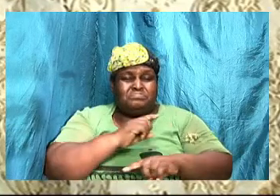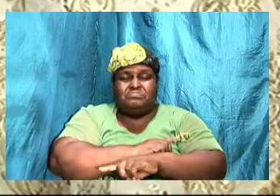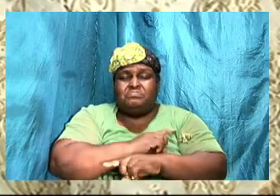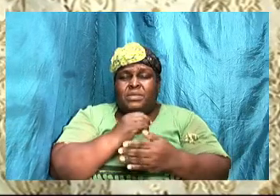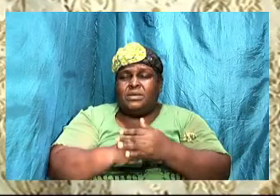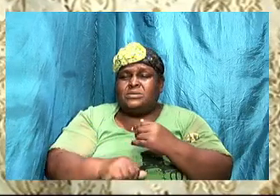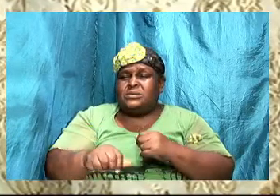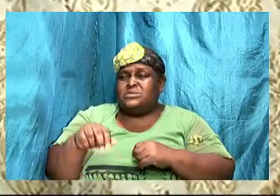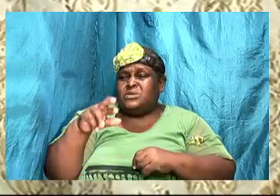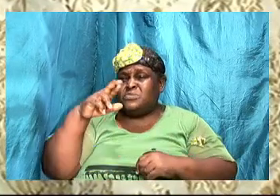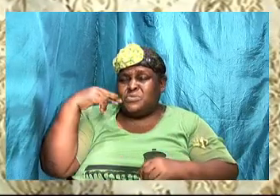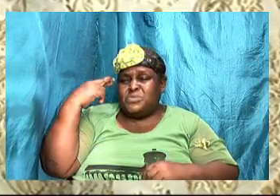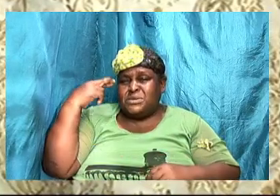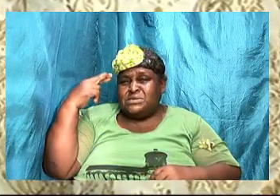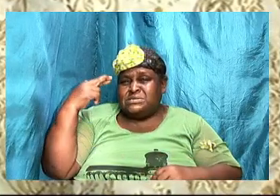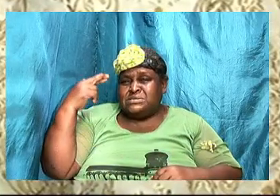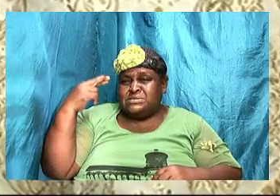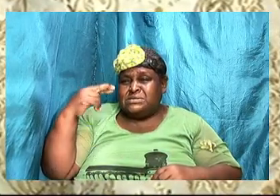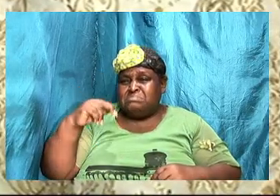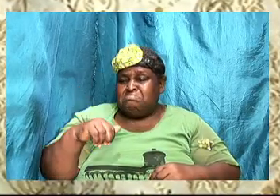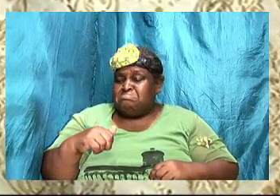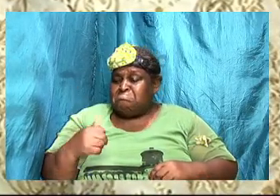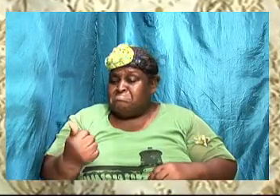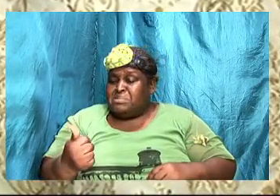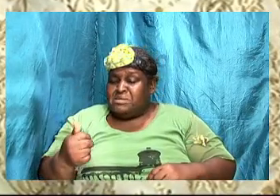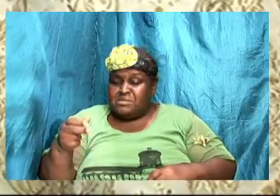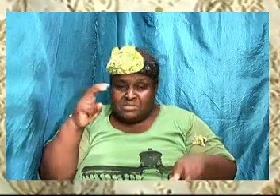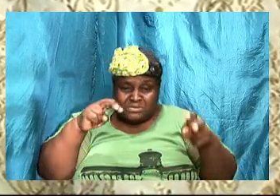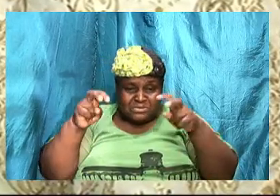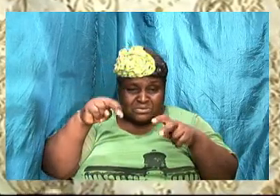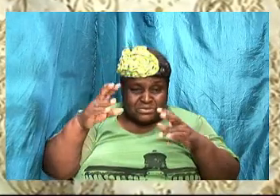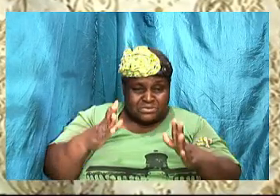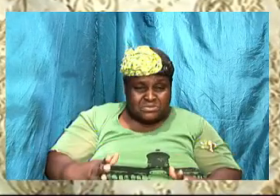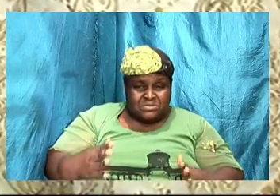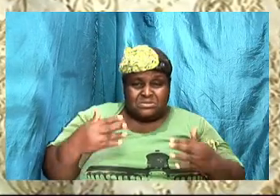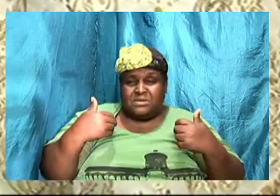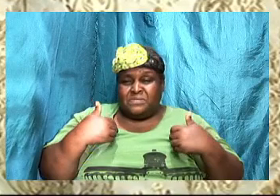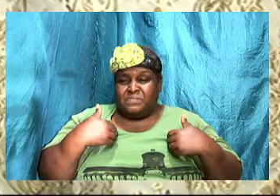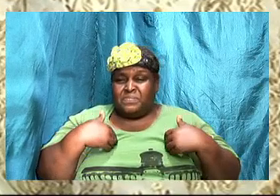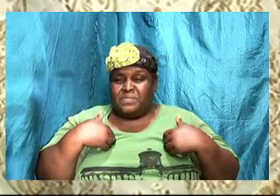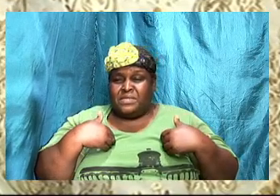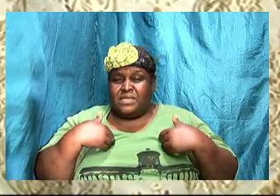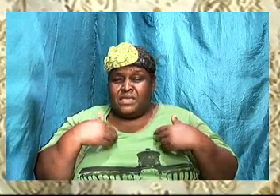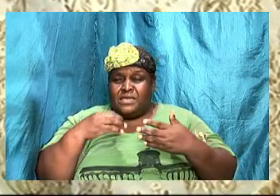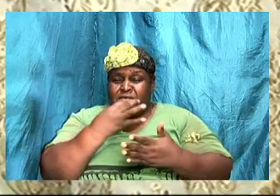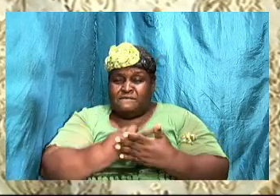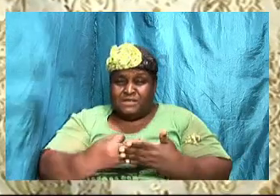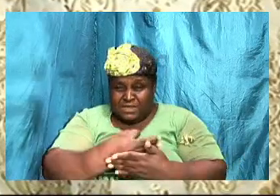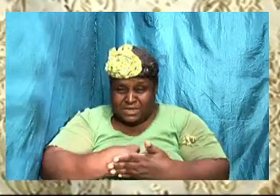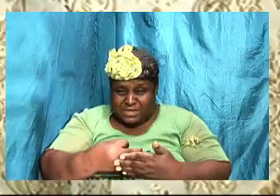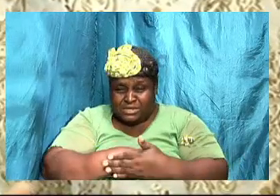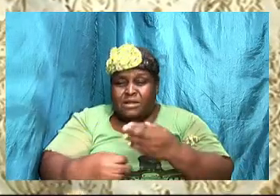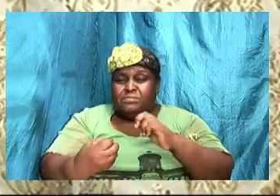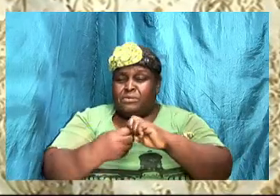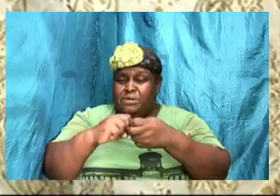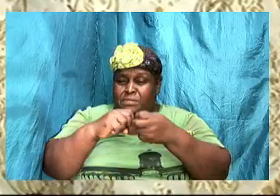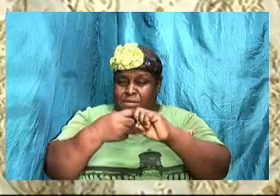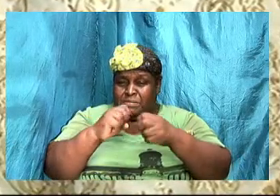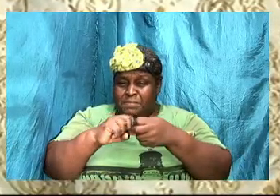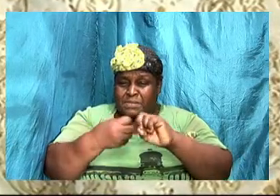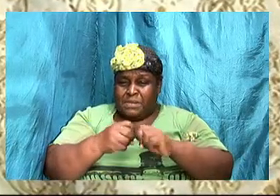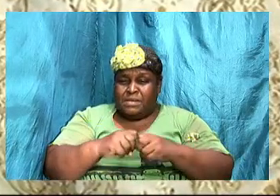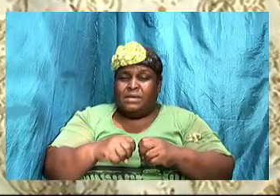reasons they, some of these other researchers have, you know, they would have financial issue, you know, as